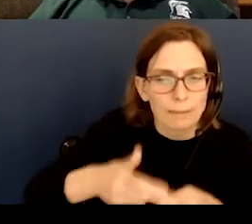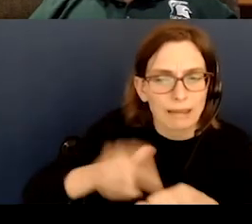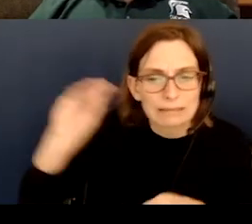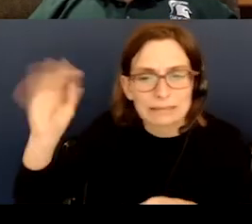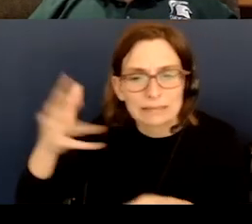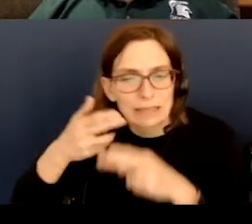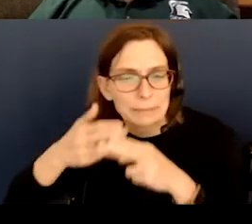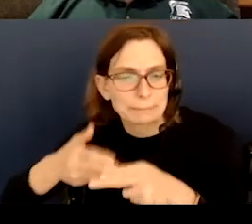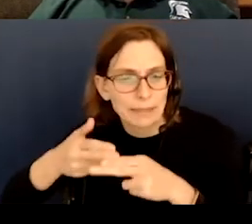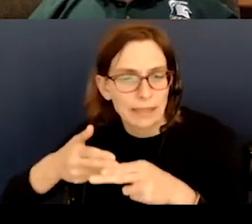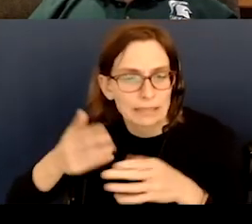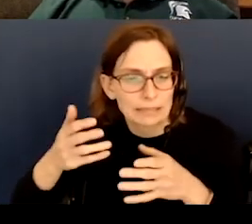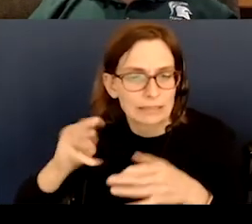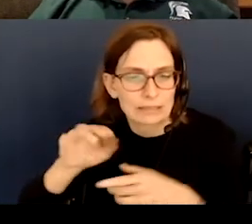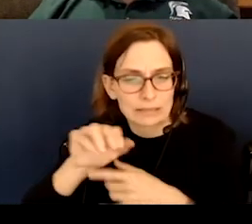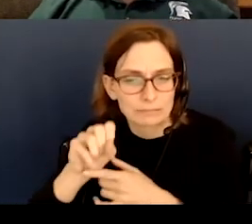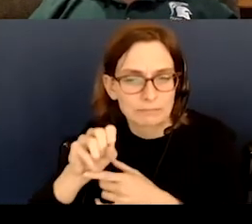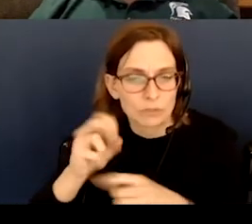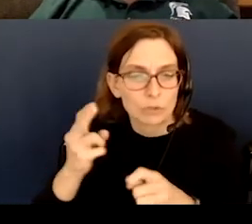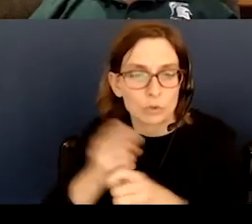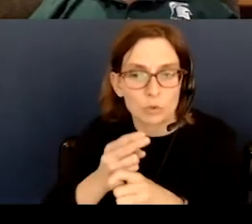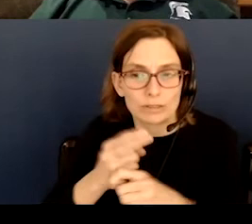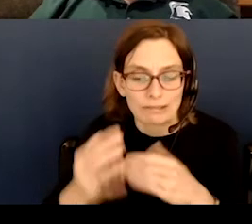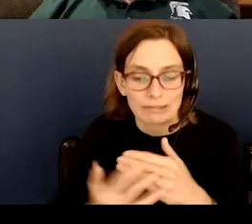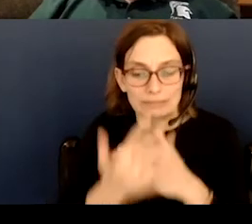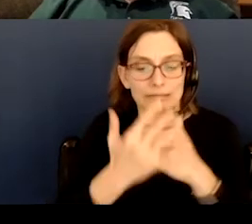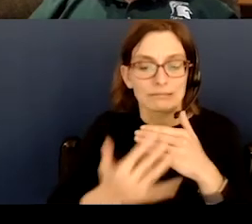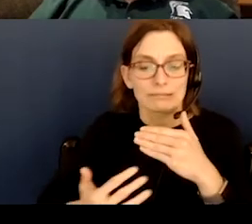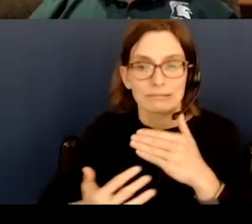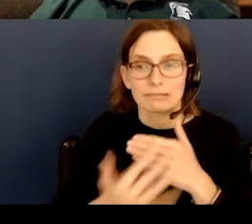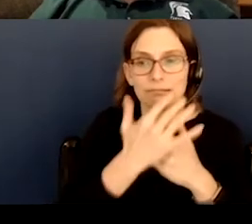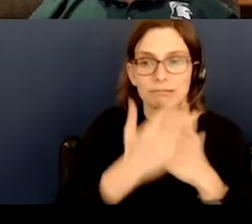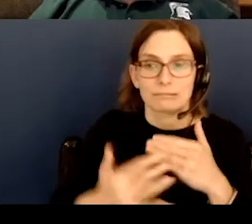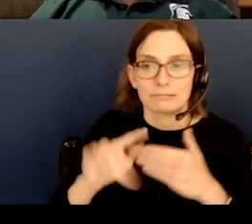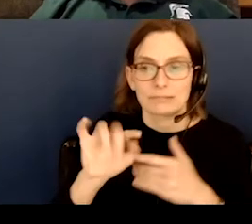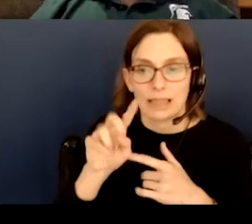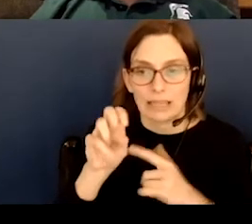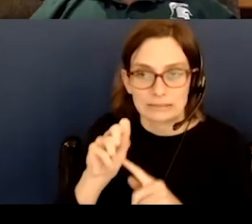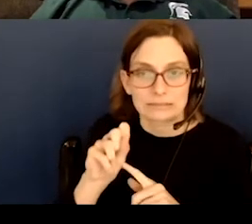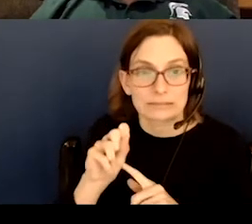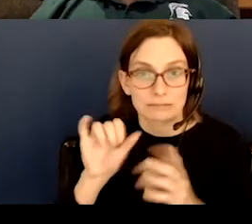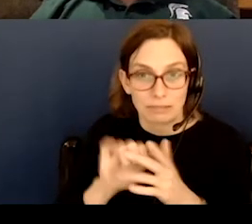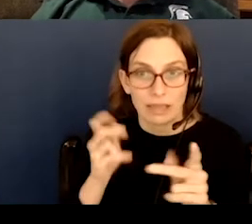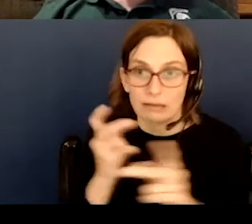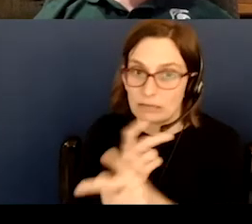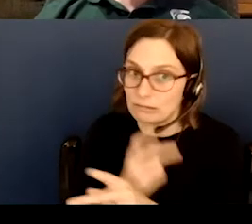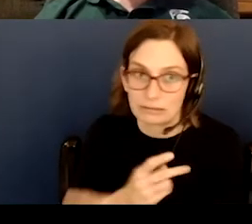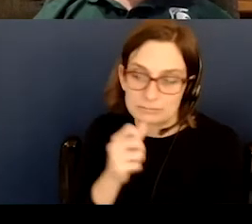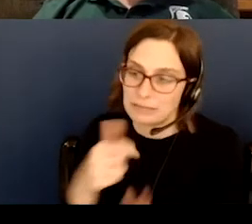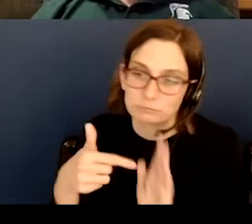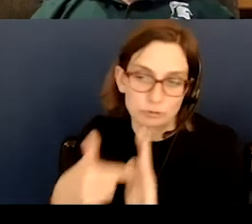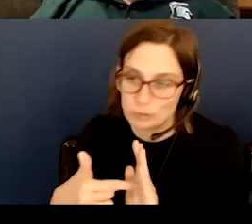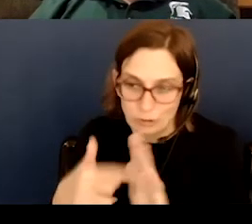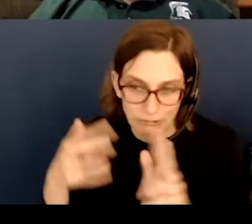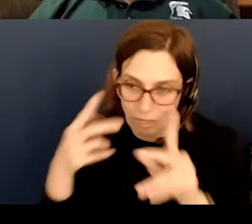by using the height of tides, if you can imagine that. That's a calculation I'm not going to get into.